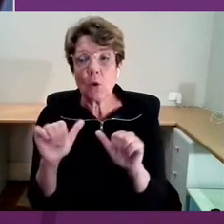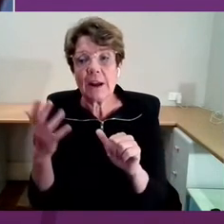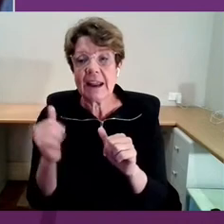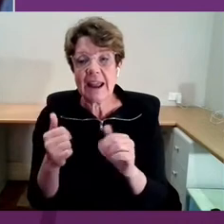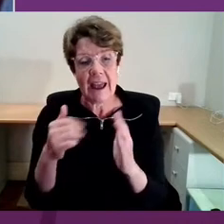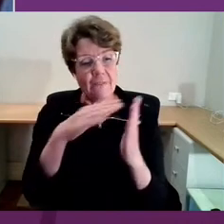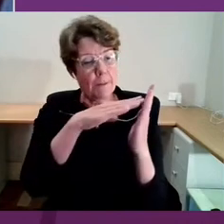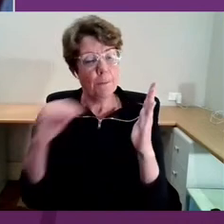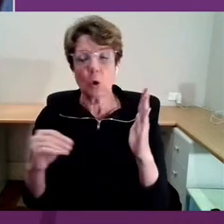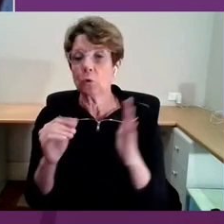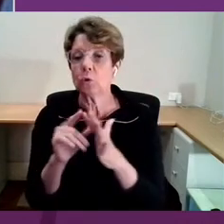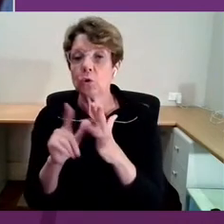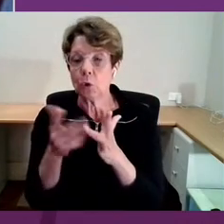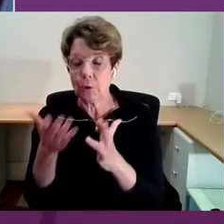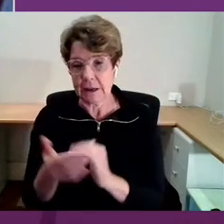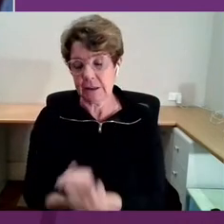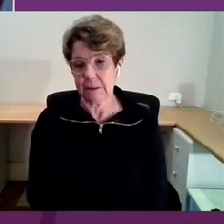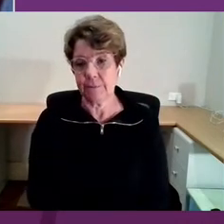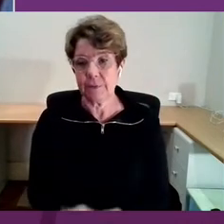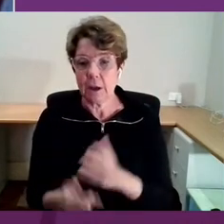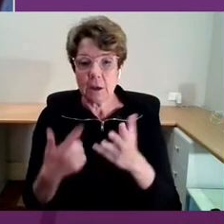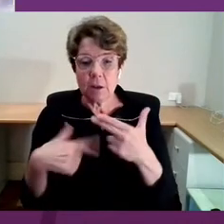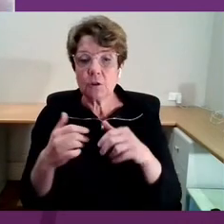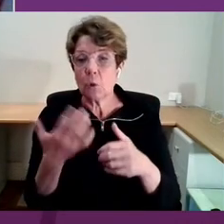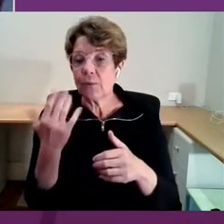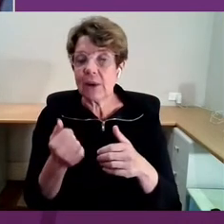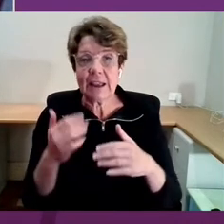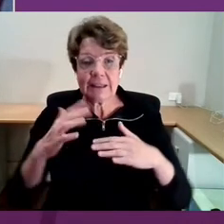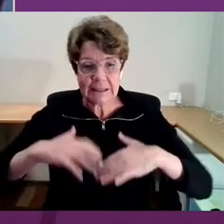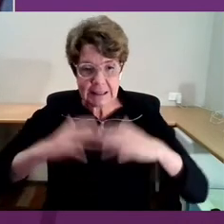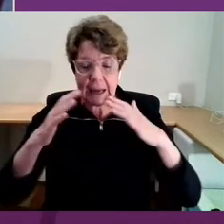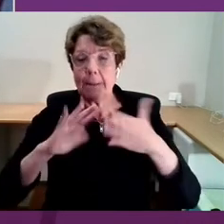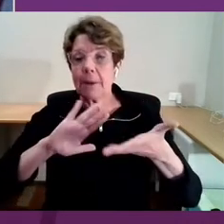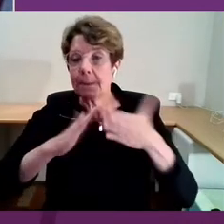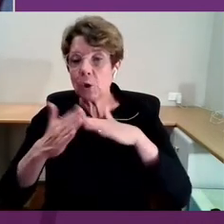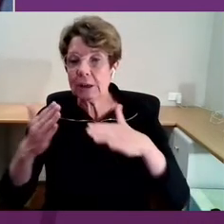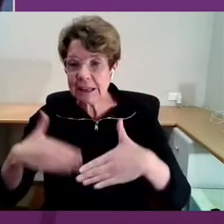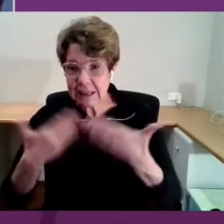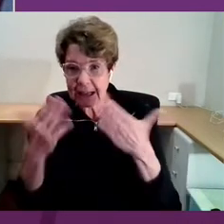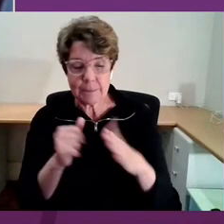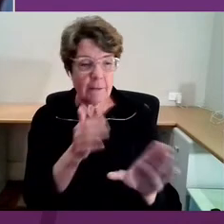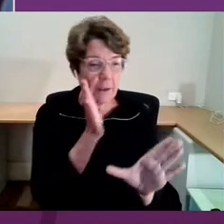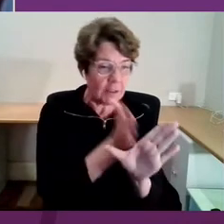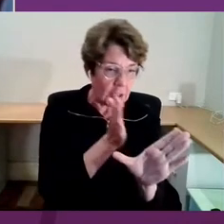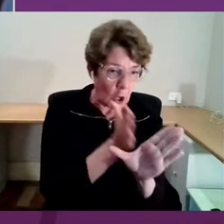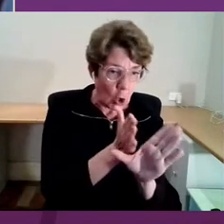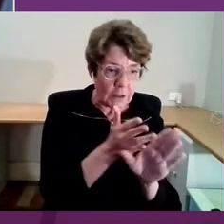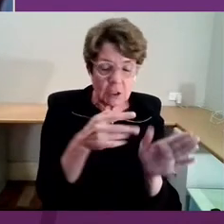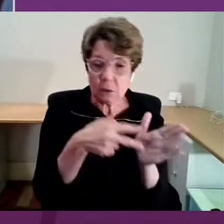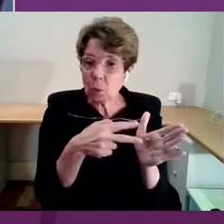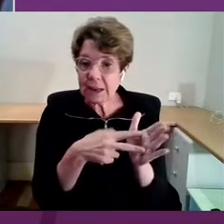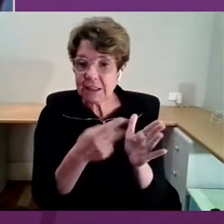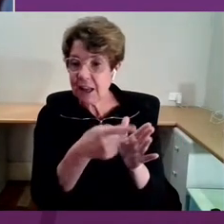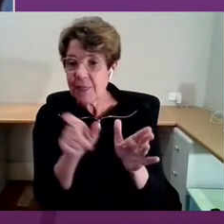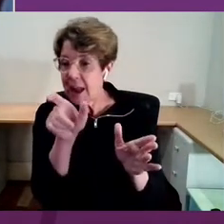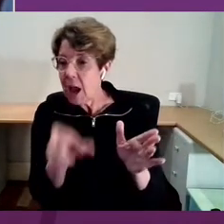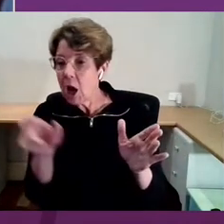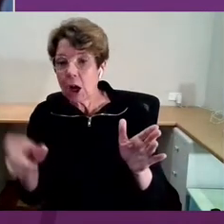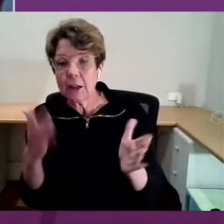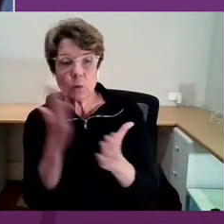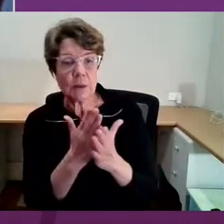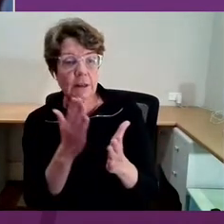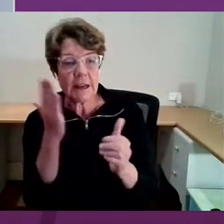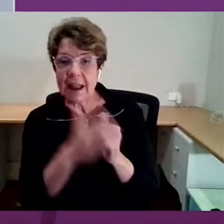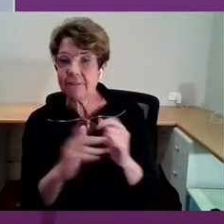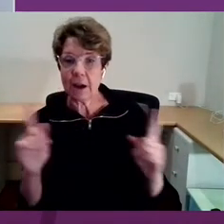doing that. So when we run community days, we might have a psychologist sitting waiting who our clients would never go to if it